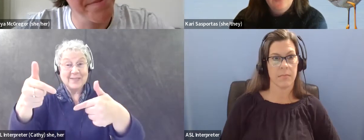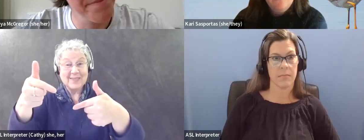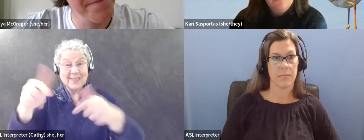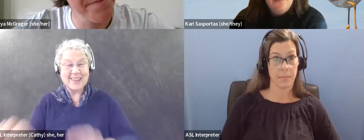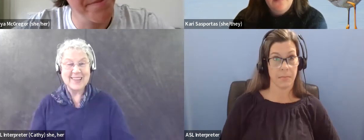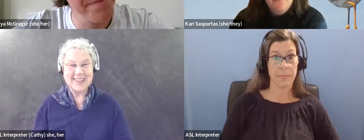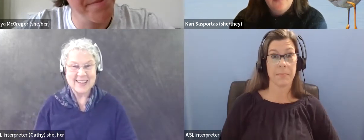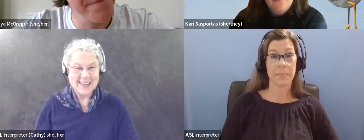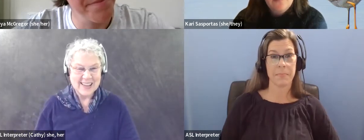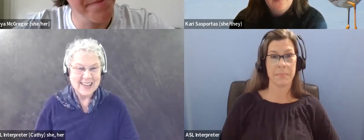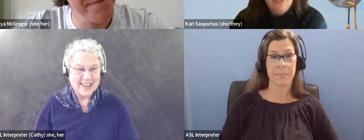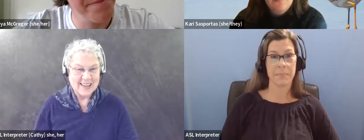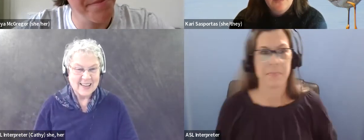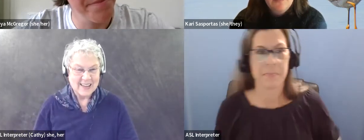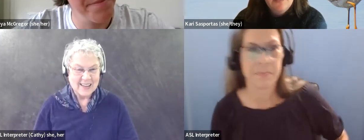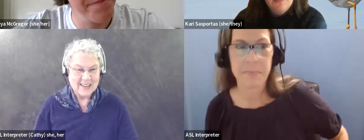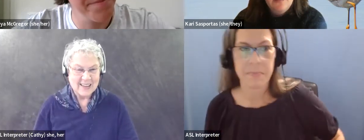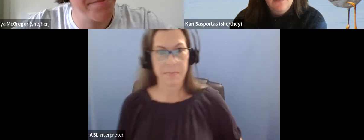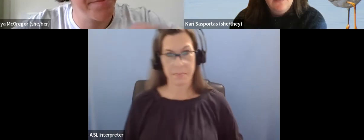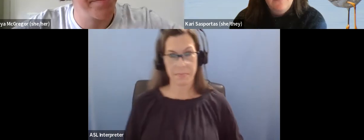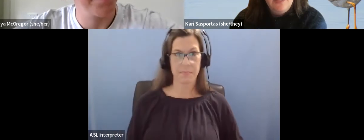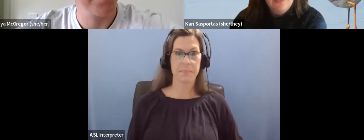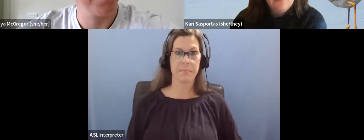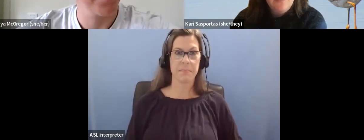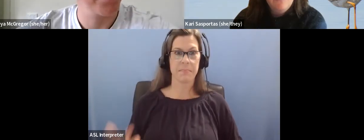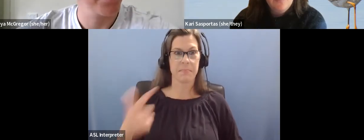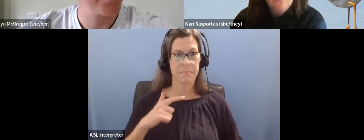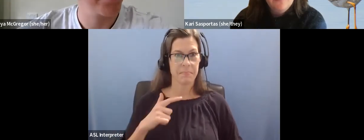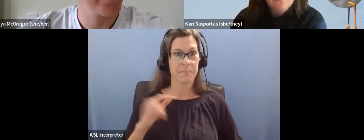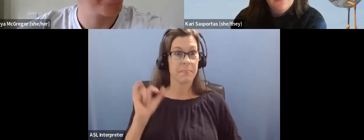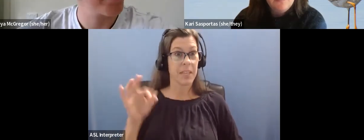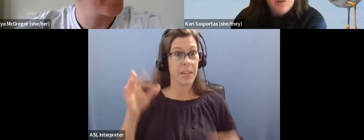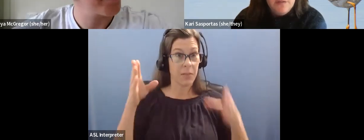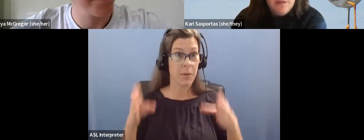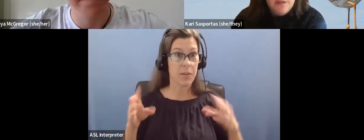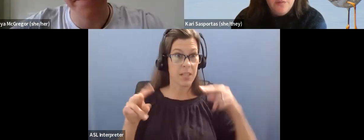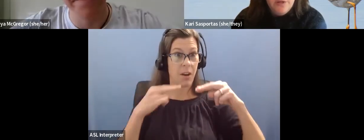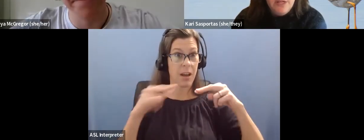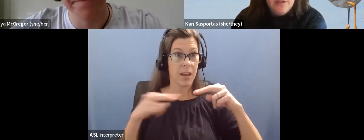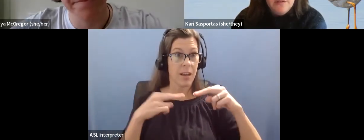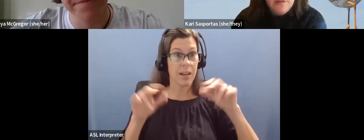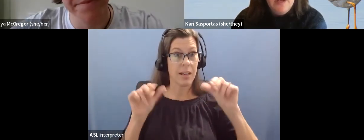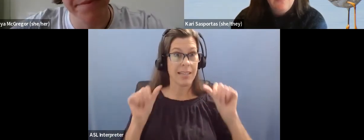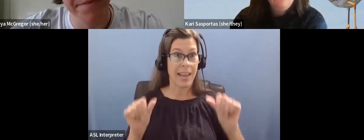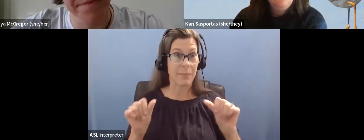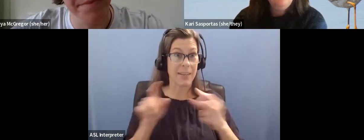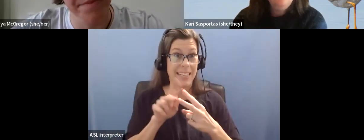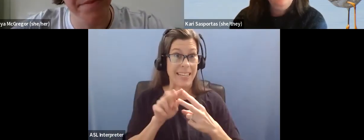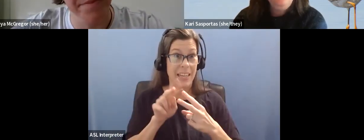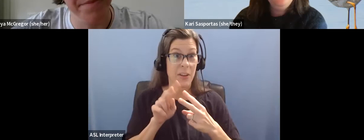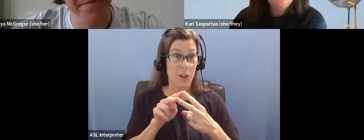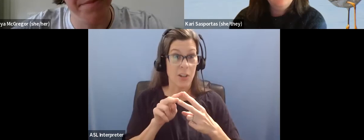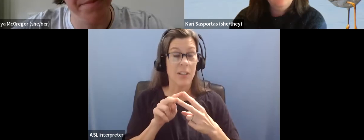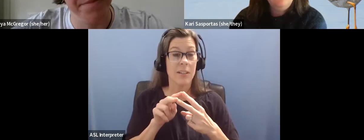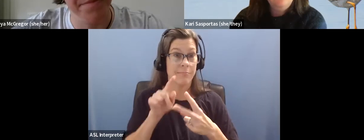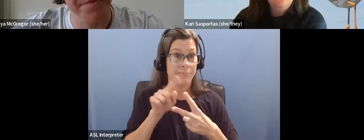both ways, um, for, for somebody who's autistic. And I, I guess I've had both of these experiences on the one hand, um,